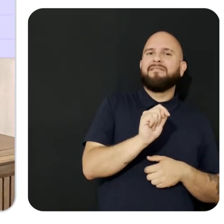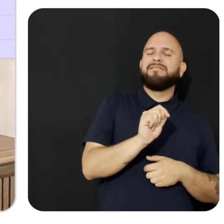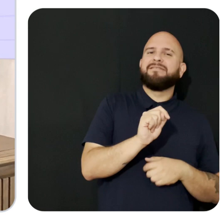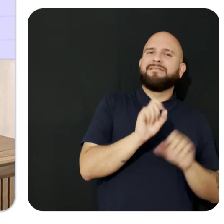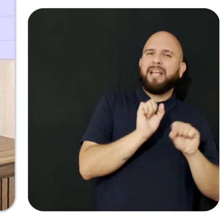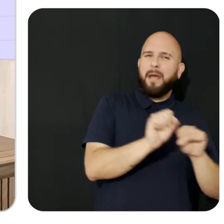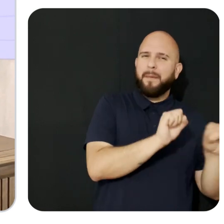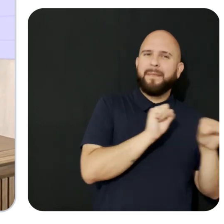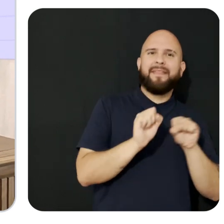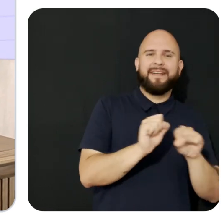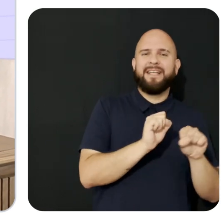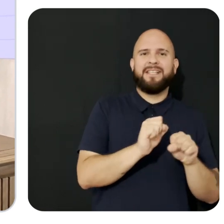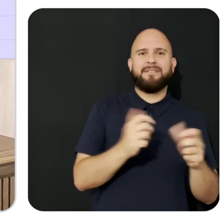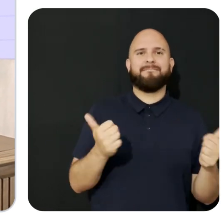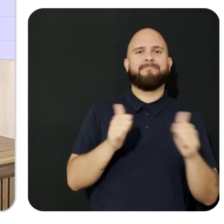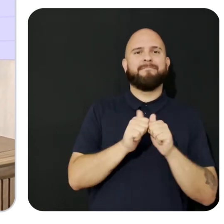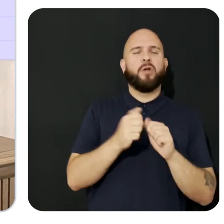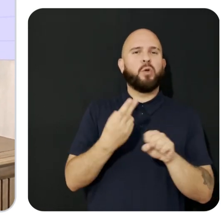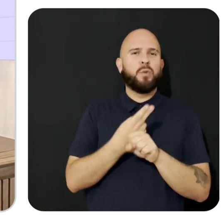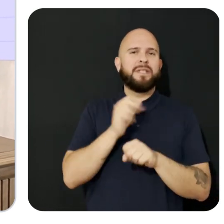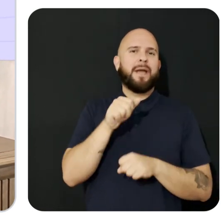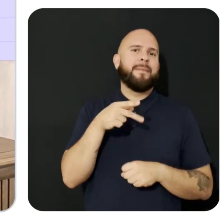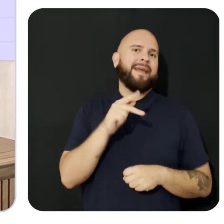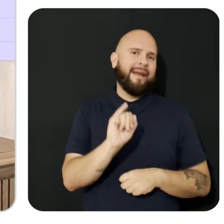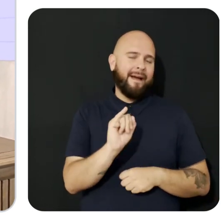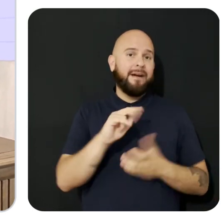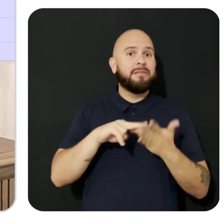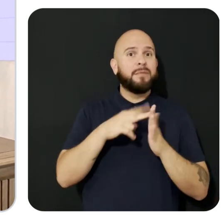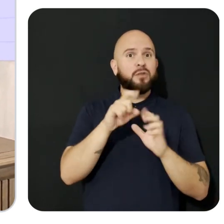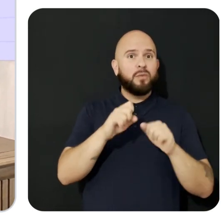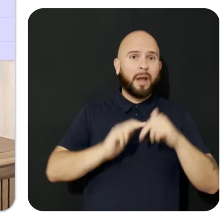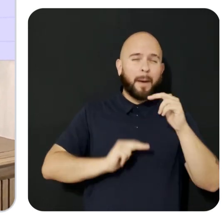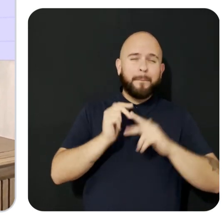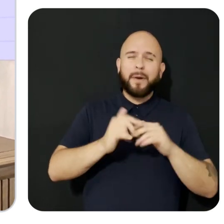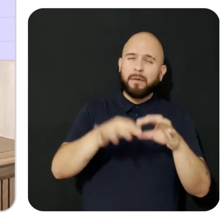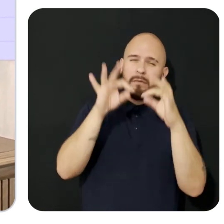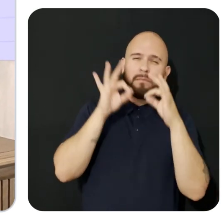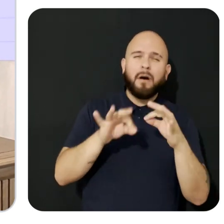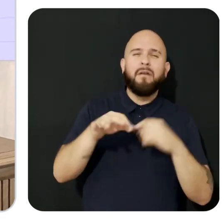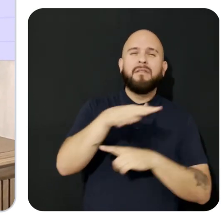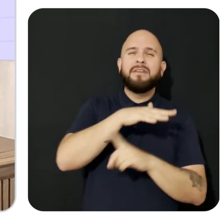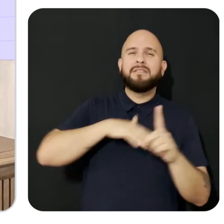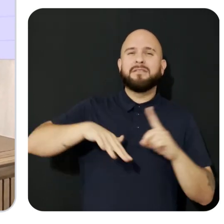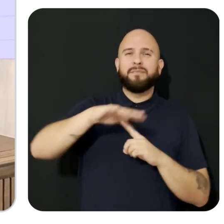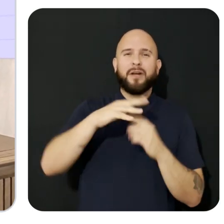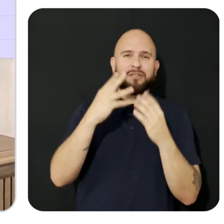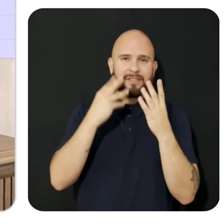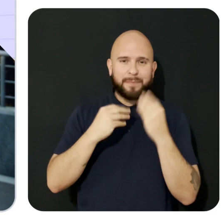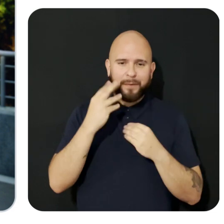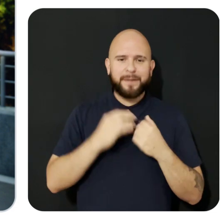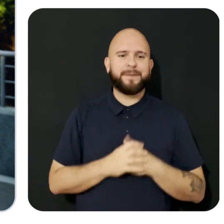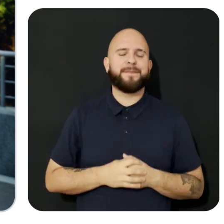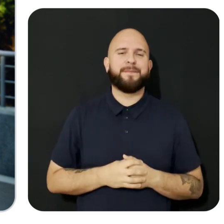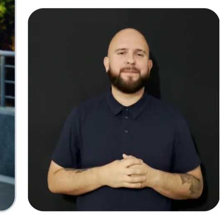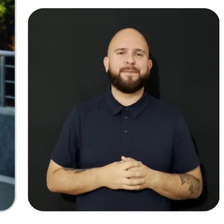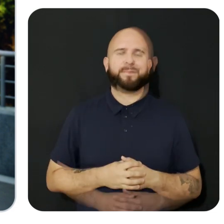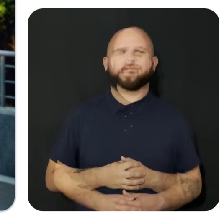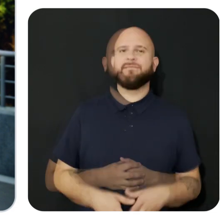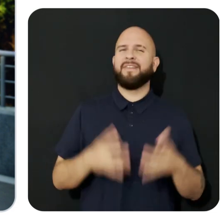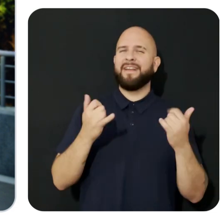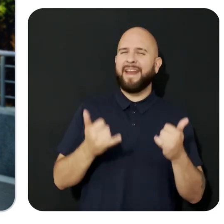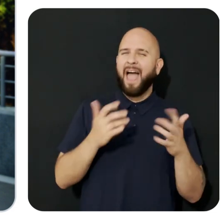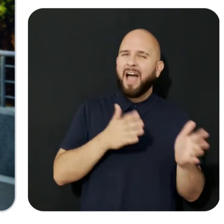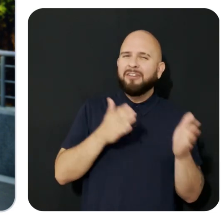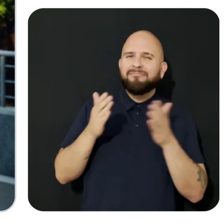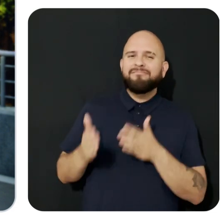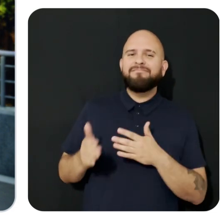functionality via intuitive Meta Spatial APIs to build the perfect spatial experience. Now, let's jump